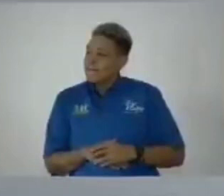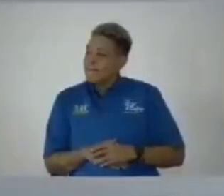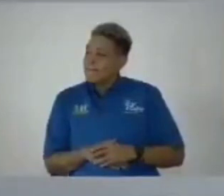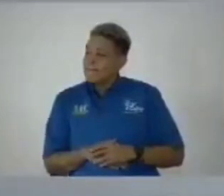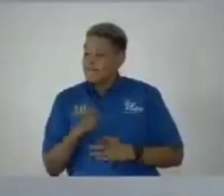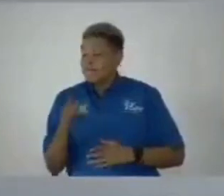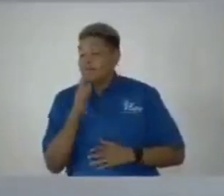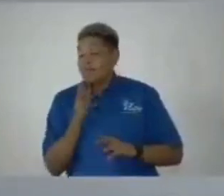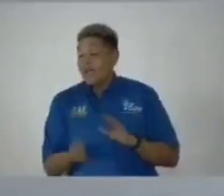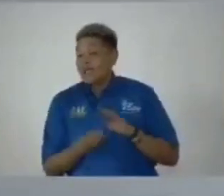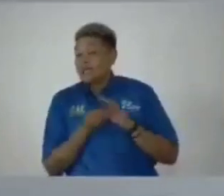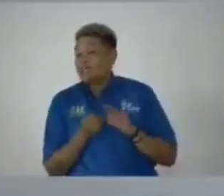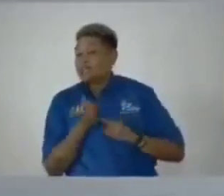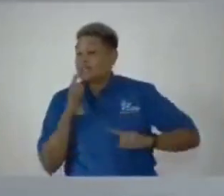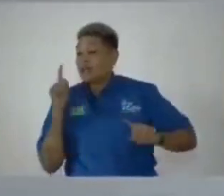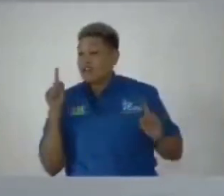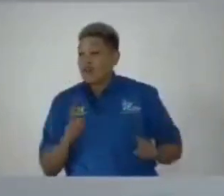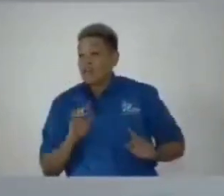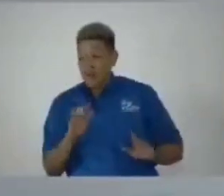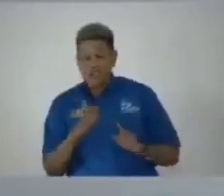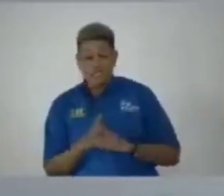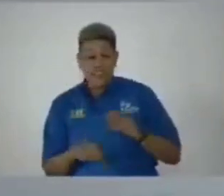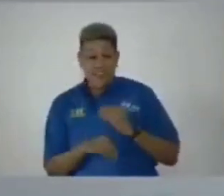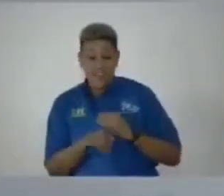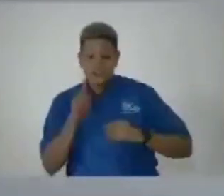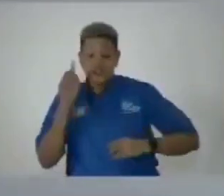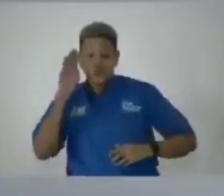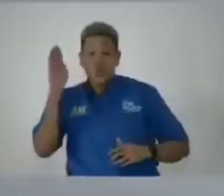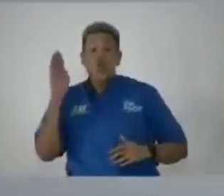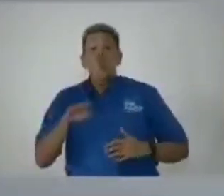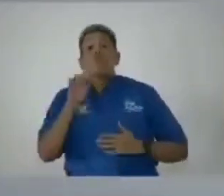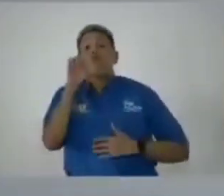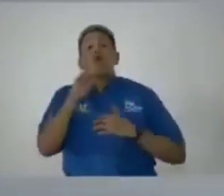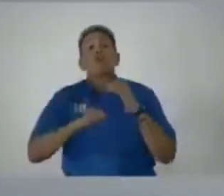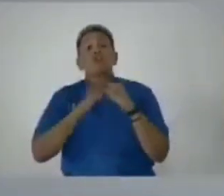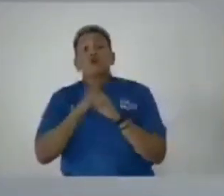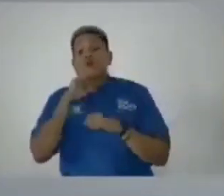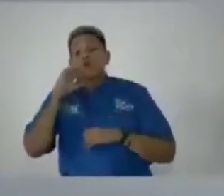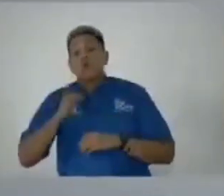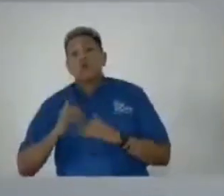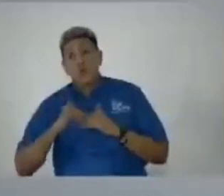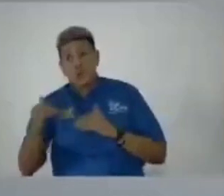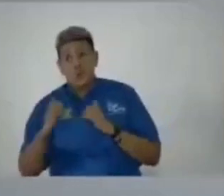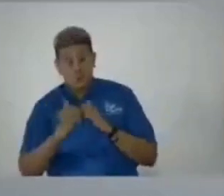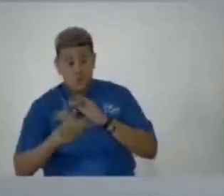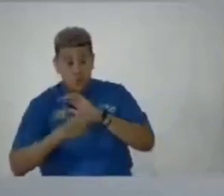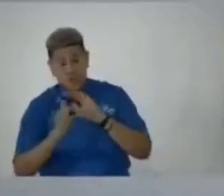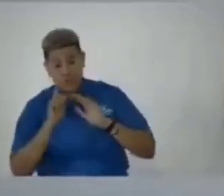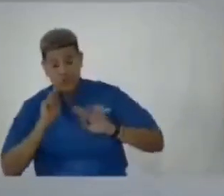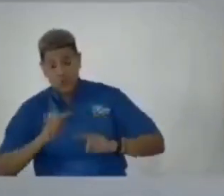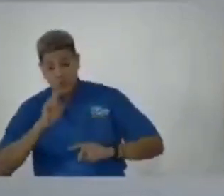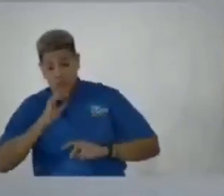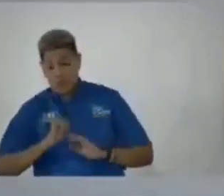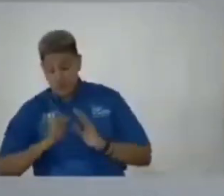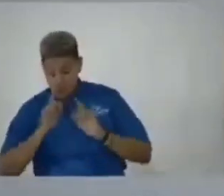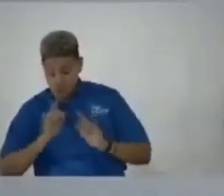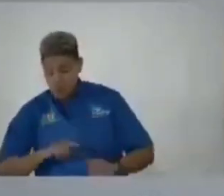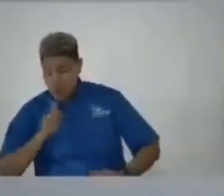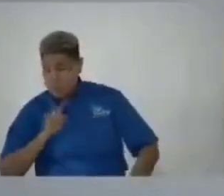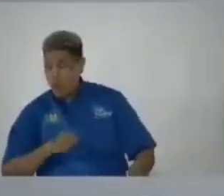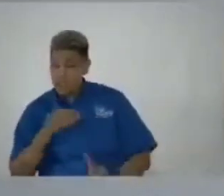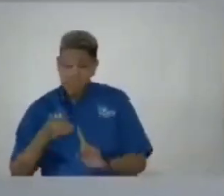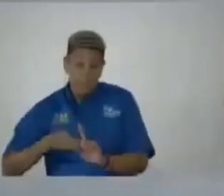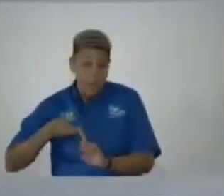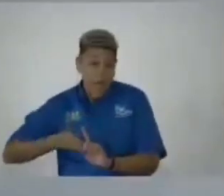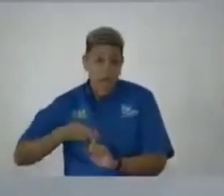the addendum is a report that is over one year old without reviewing the whole report is bias